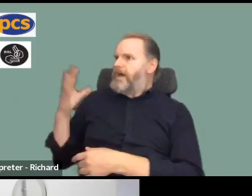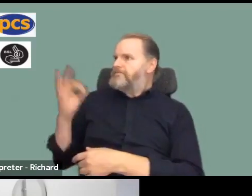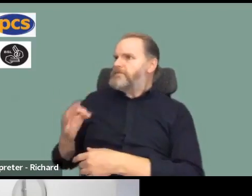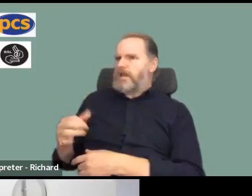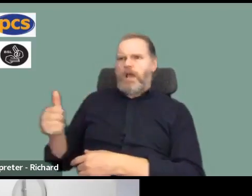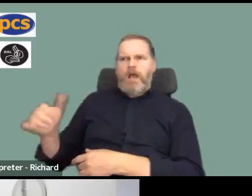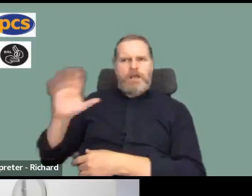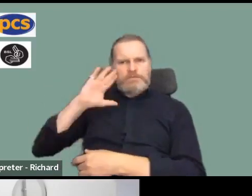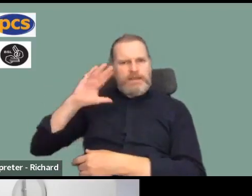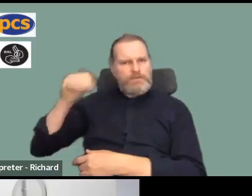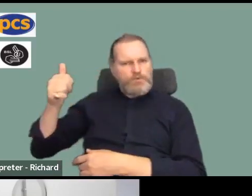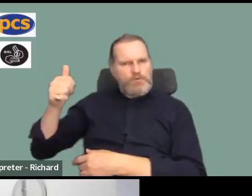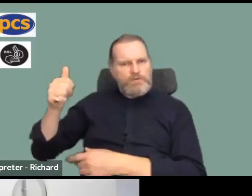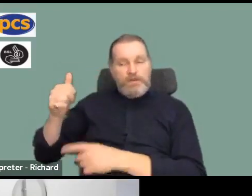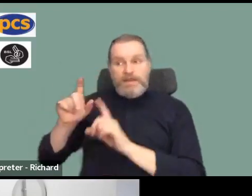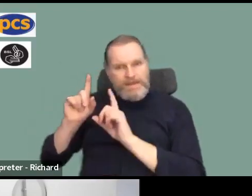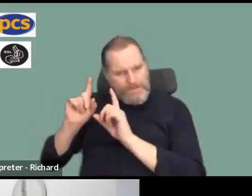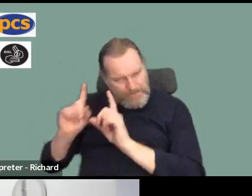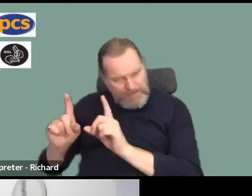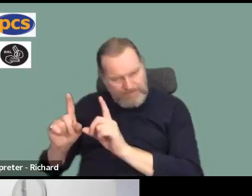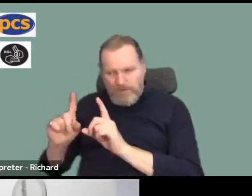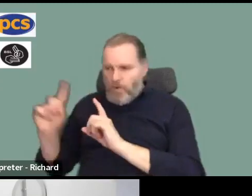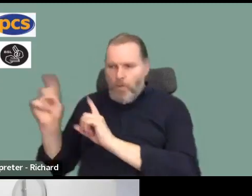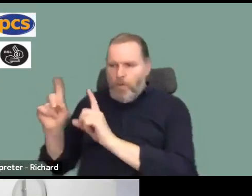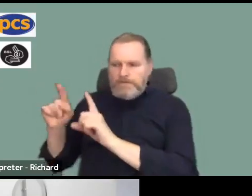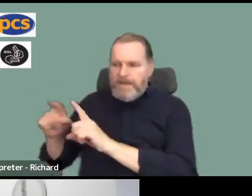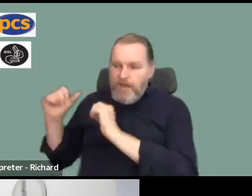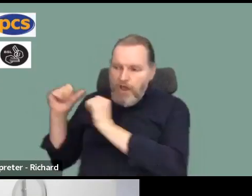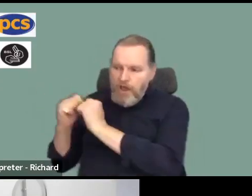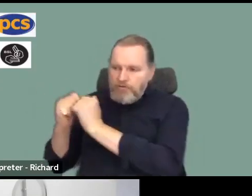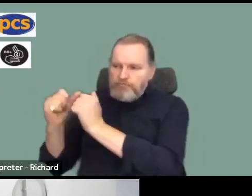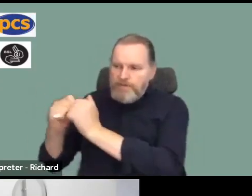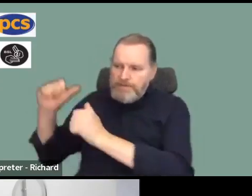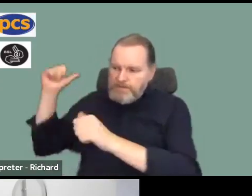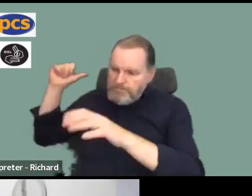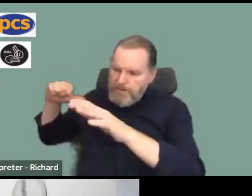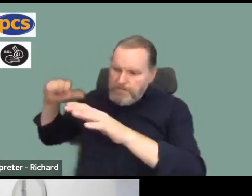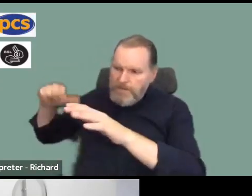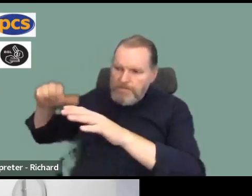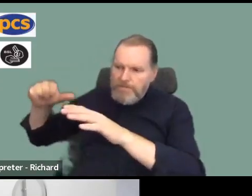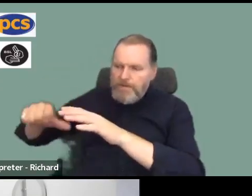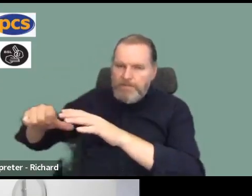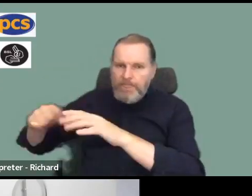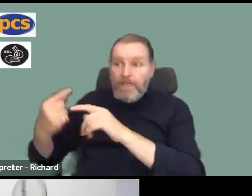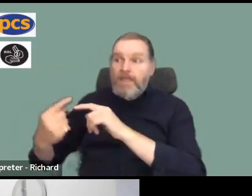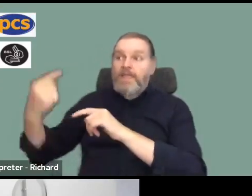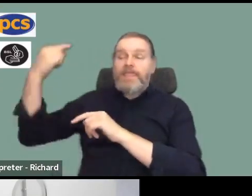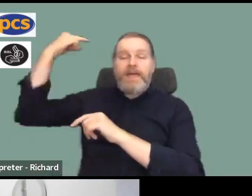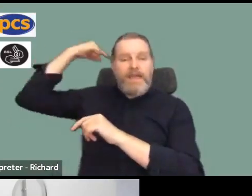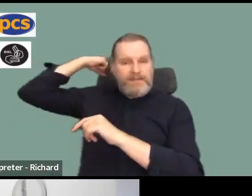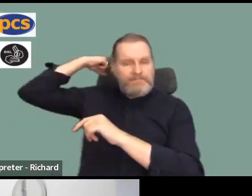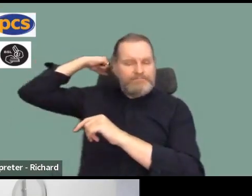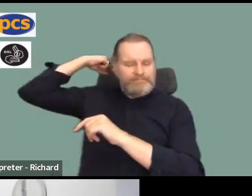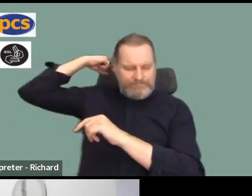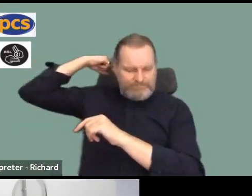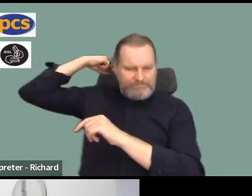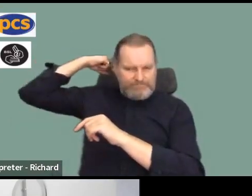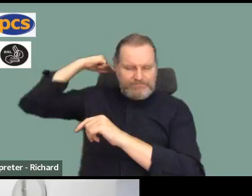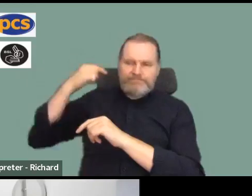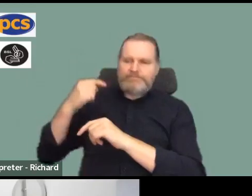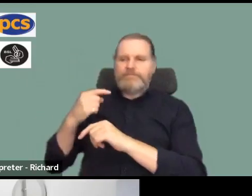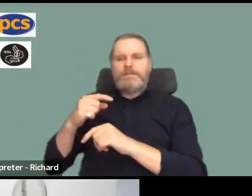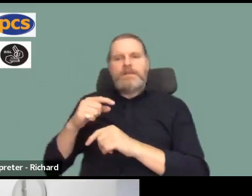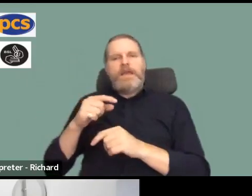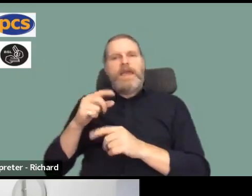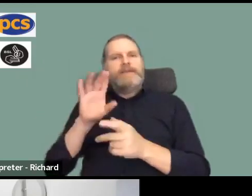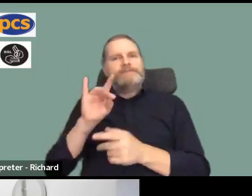whatever group arrangements are in place have been under a diktat of the Treasury's pay remit of 2% average